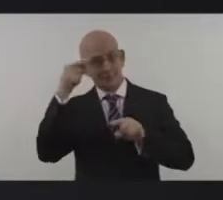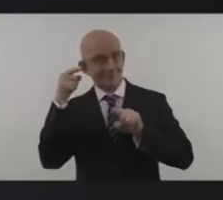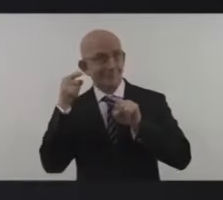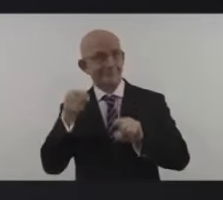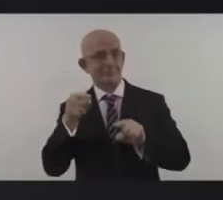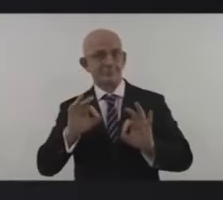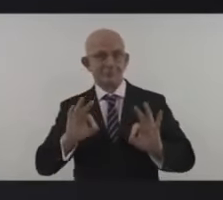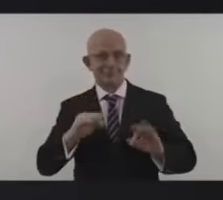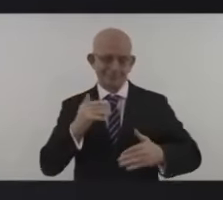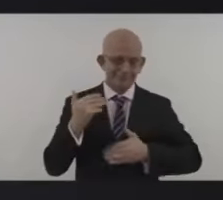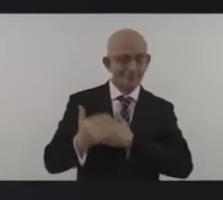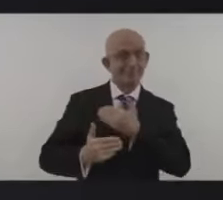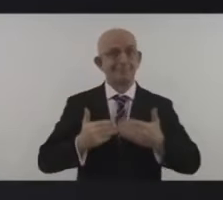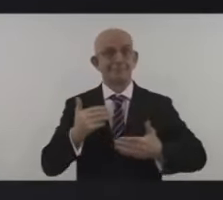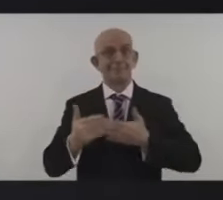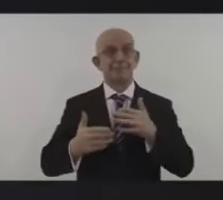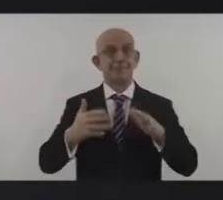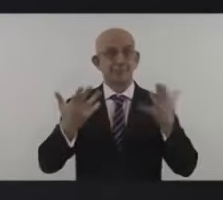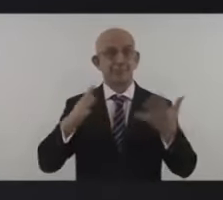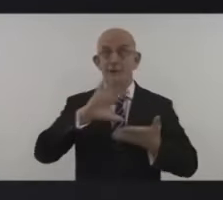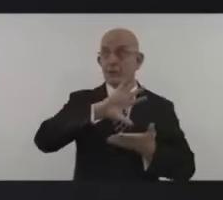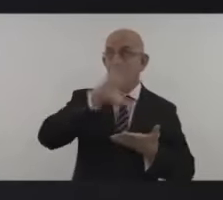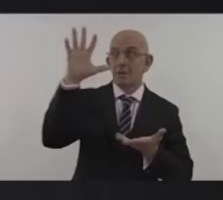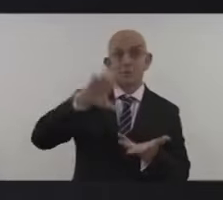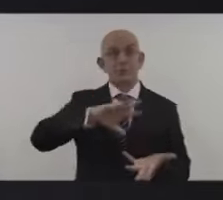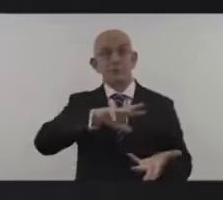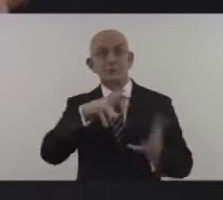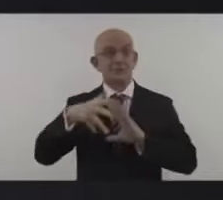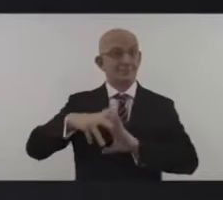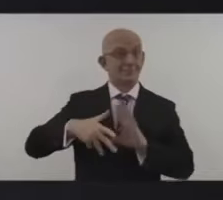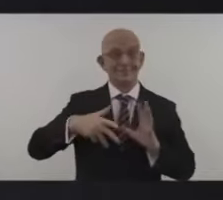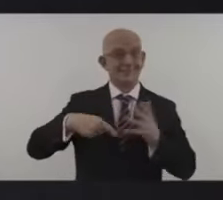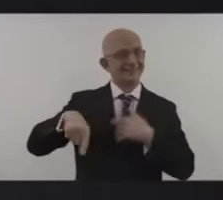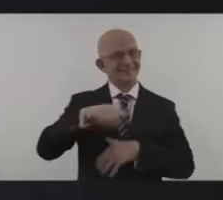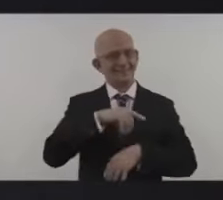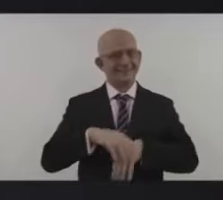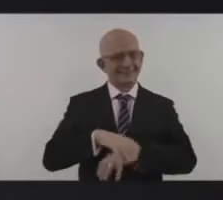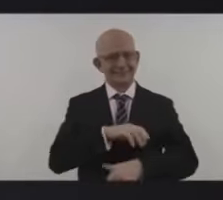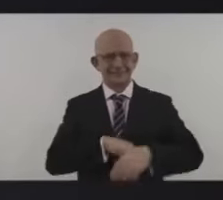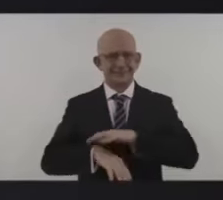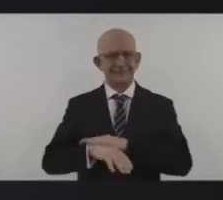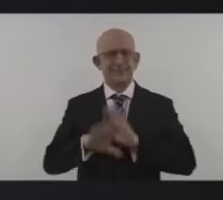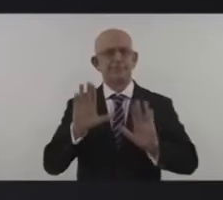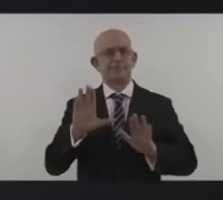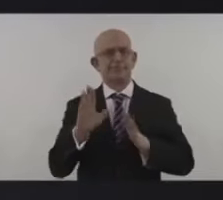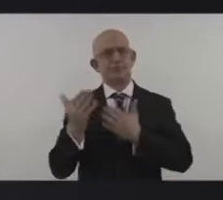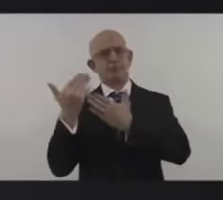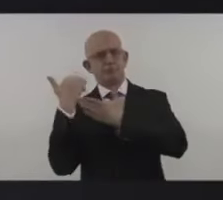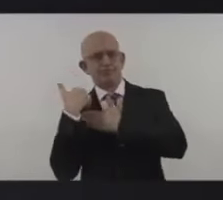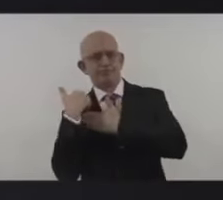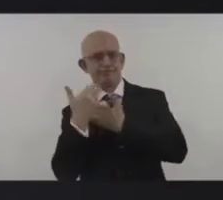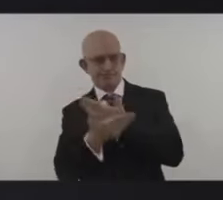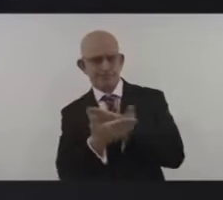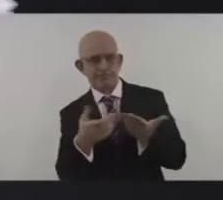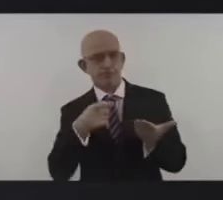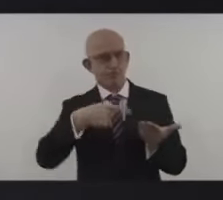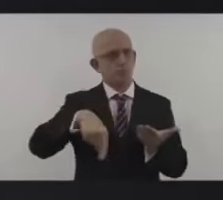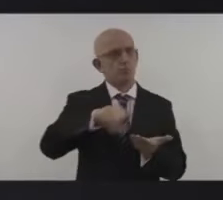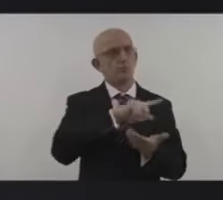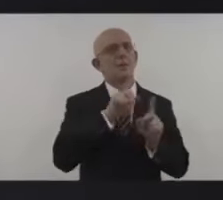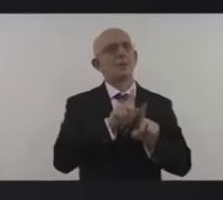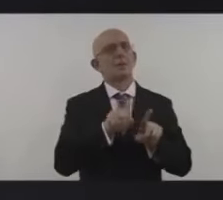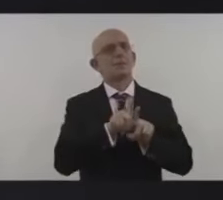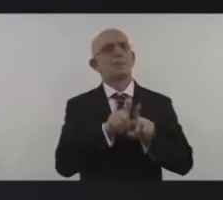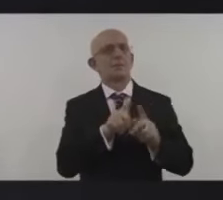of the world's nations cannot afford to cut emissions quickly then every nation pays a brutal price if nations can't build